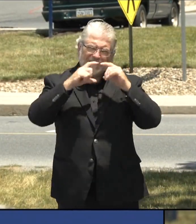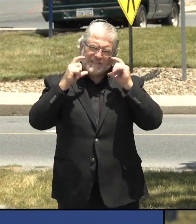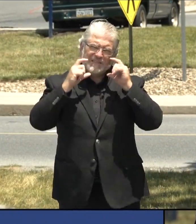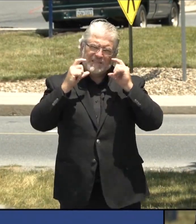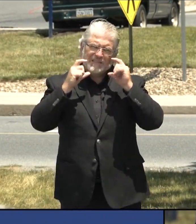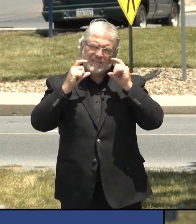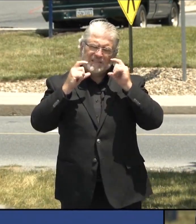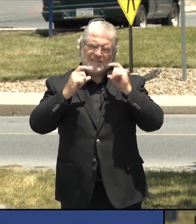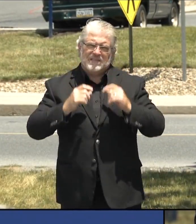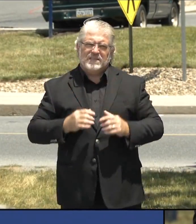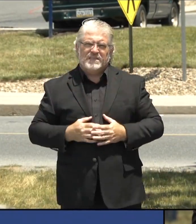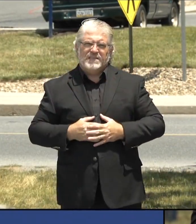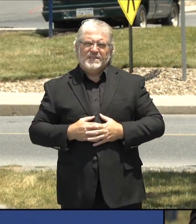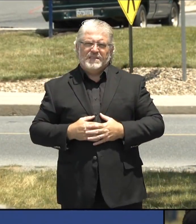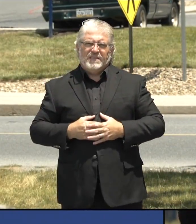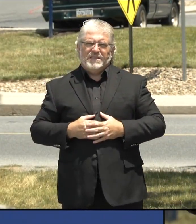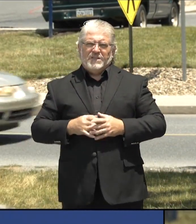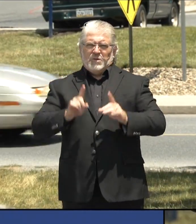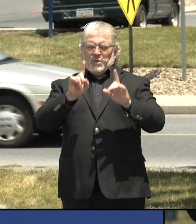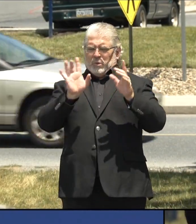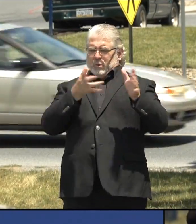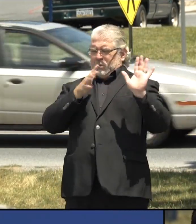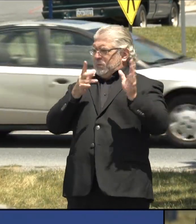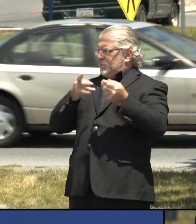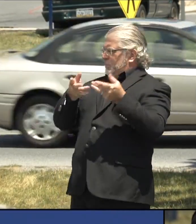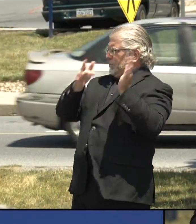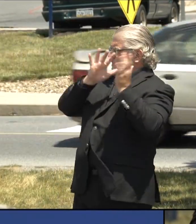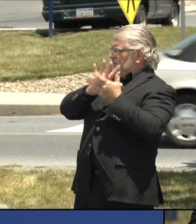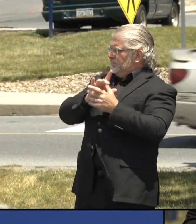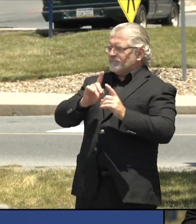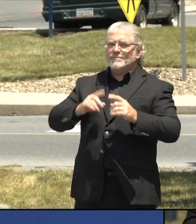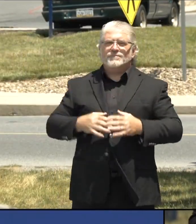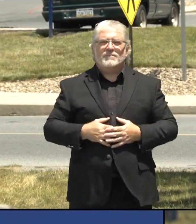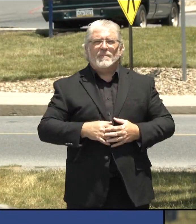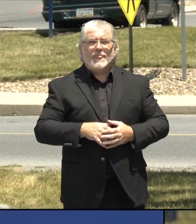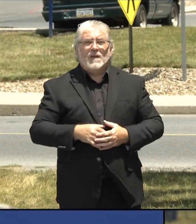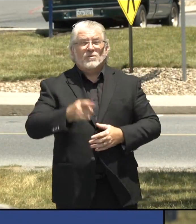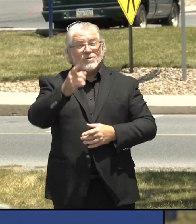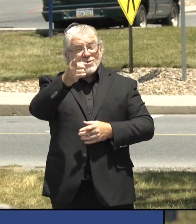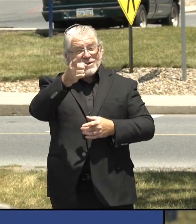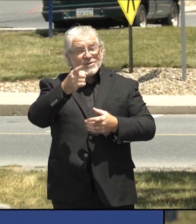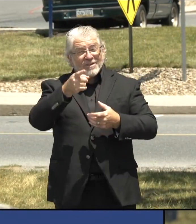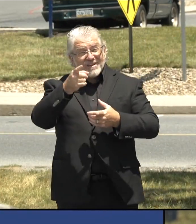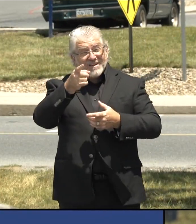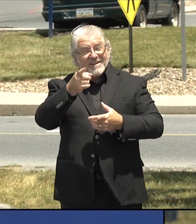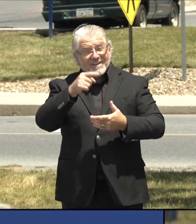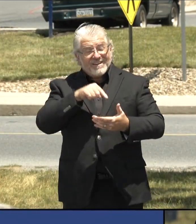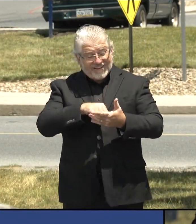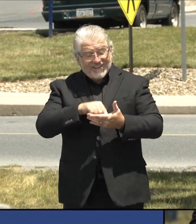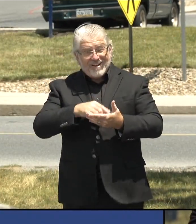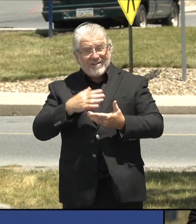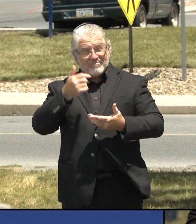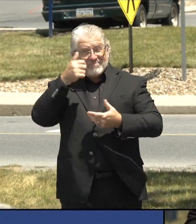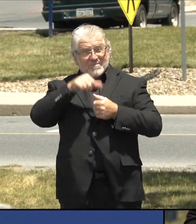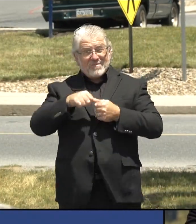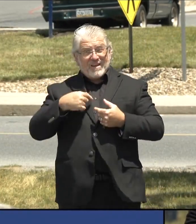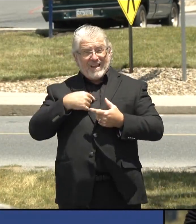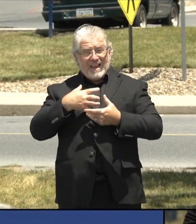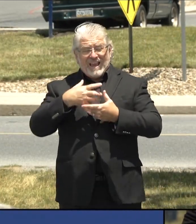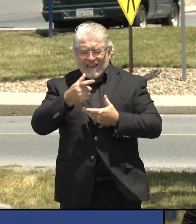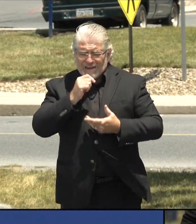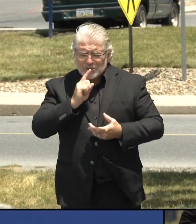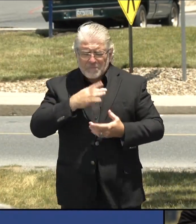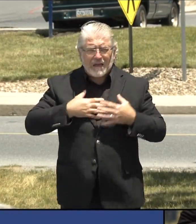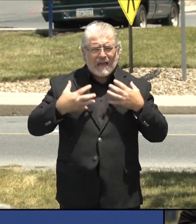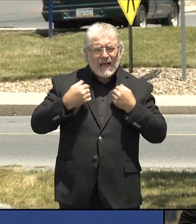The wind is challenging. And if you have questions about your health, please contact your health care providers. If you